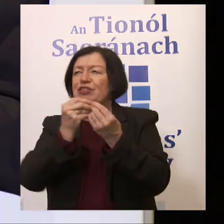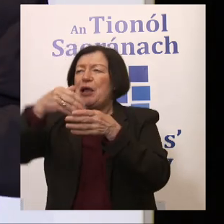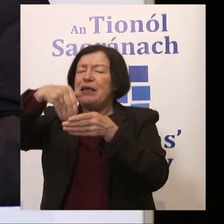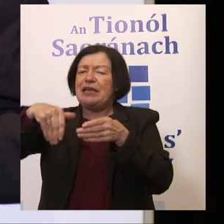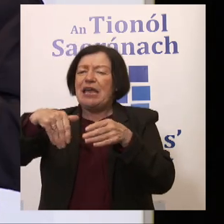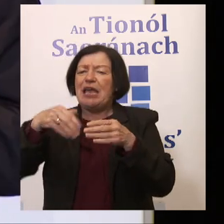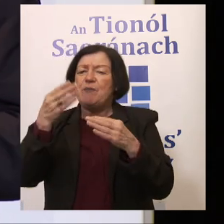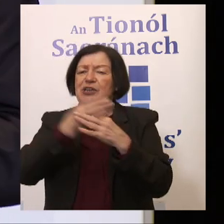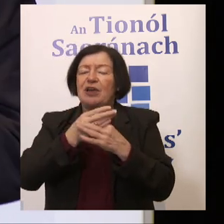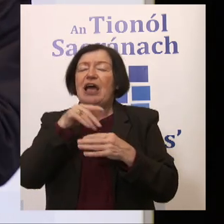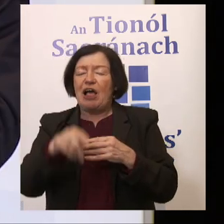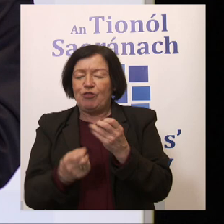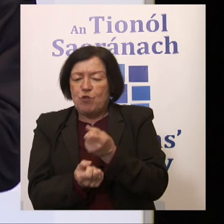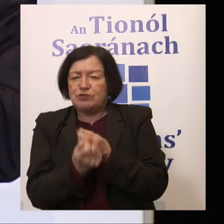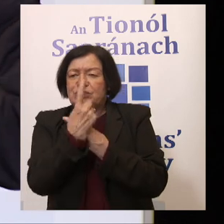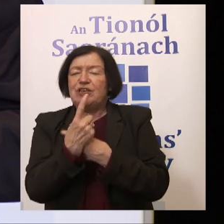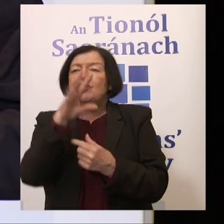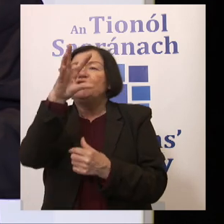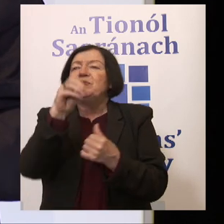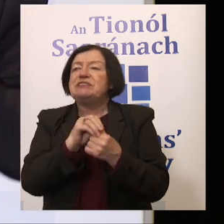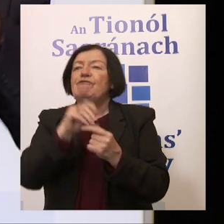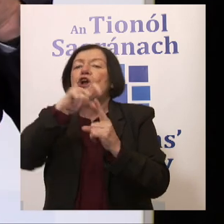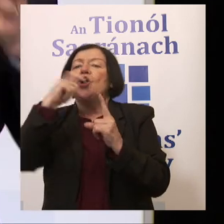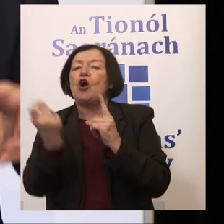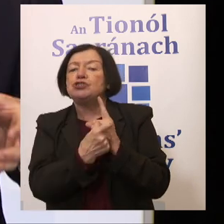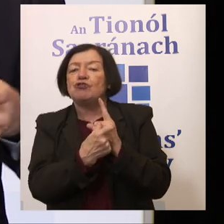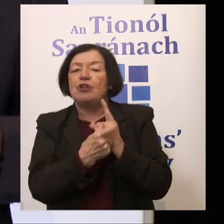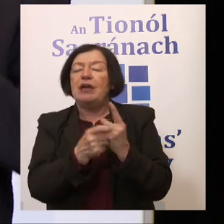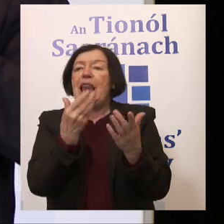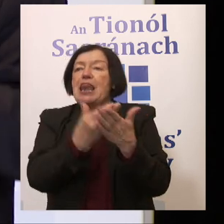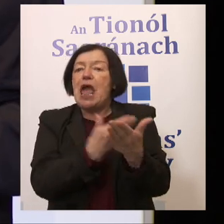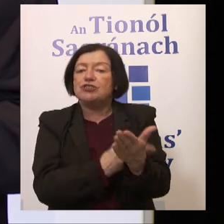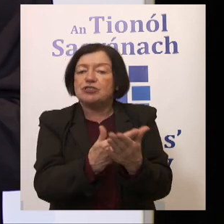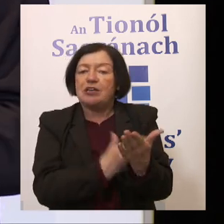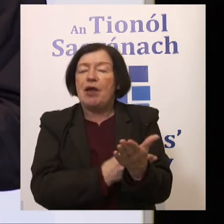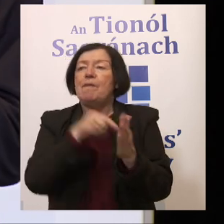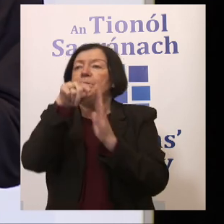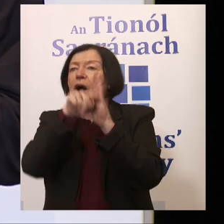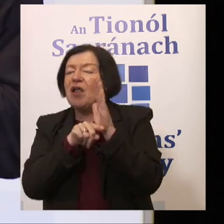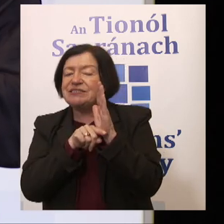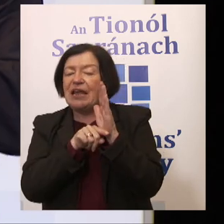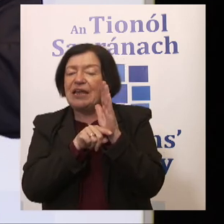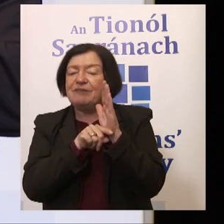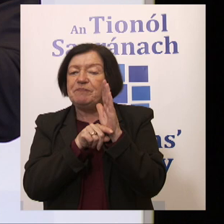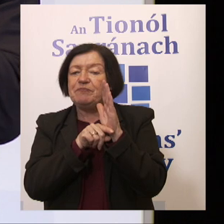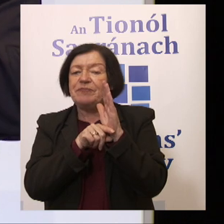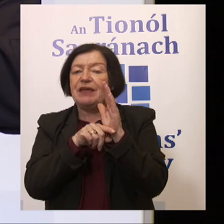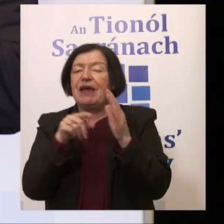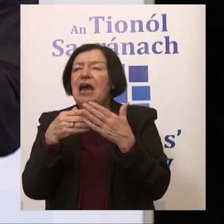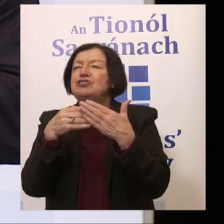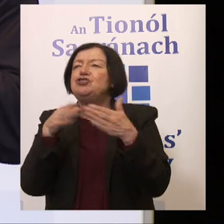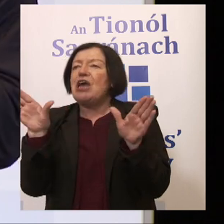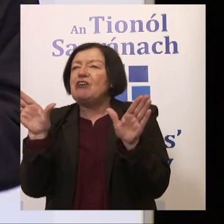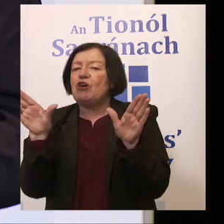And each of those emerges from a specific cultural, legislative, policy and general